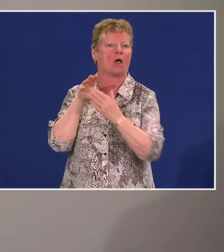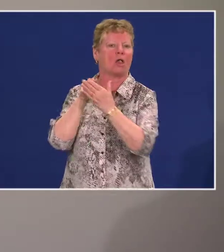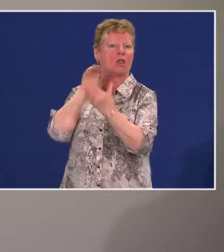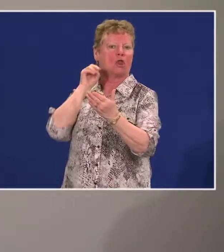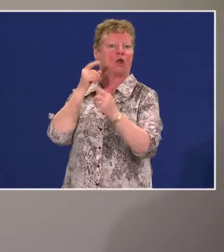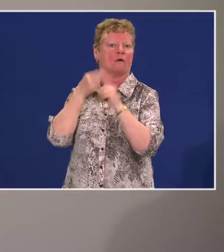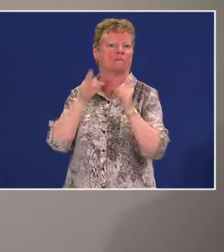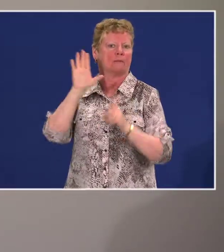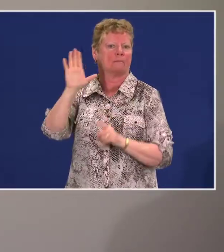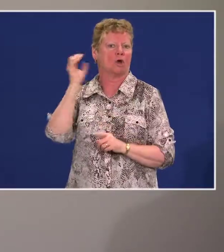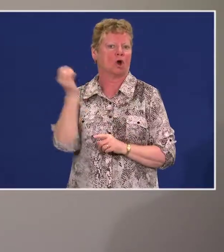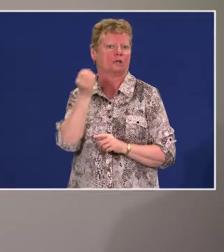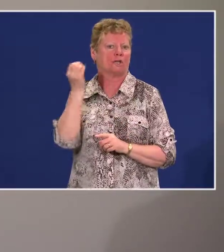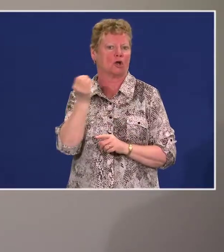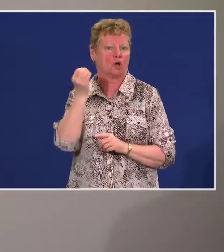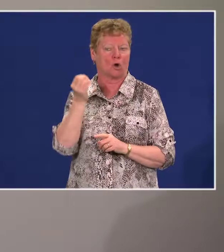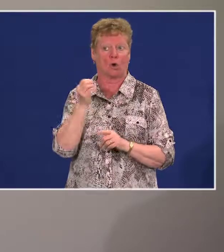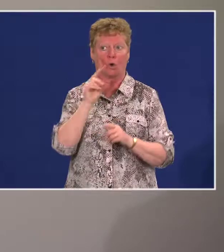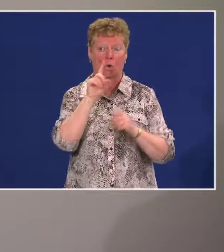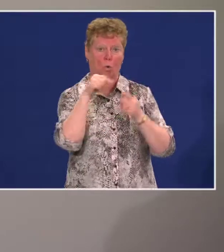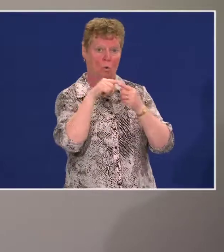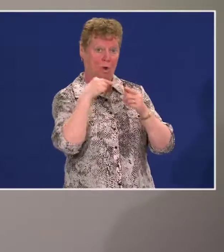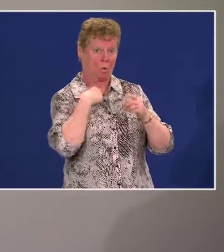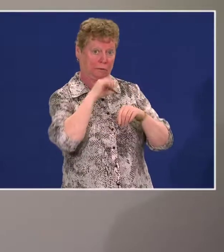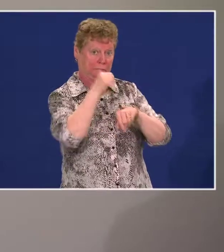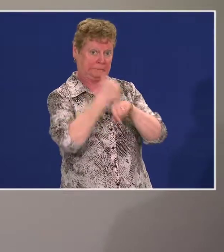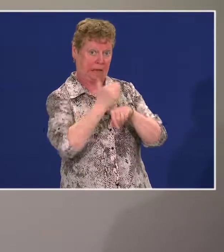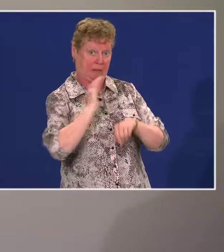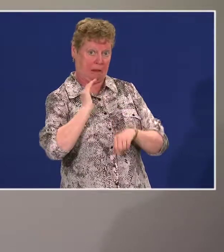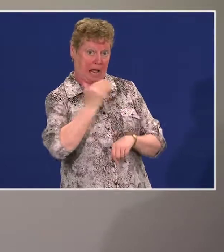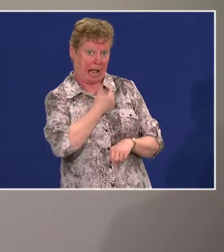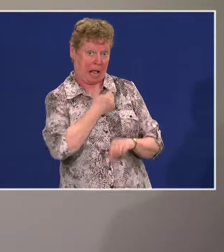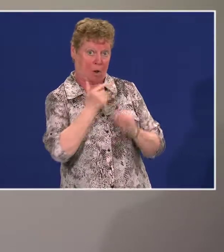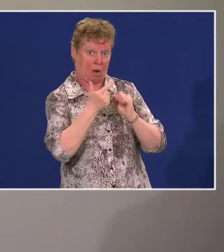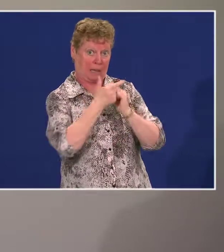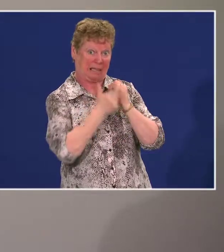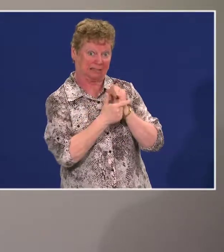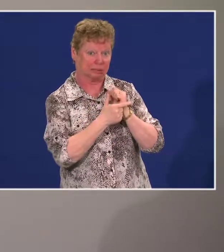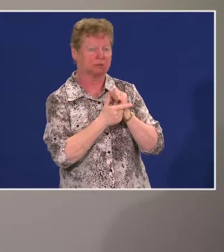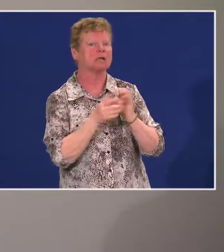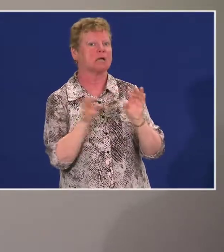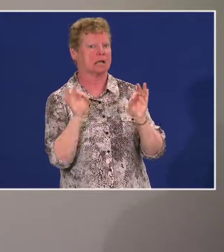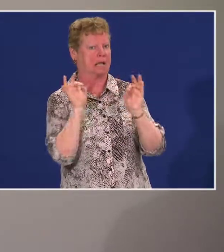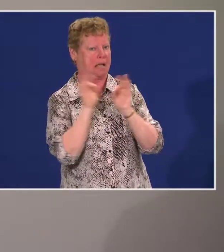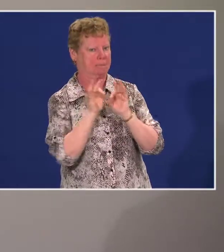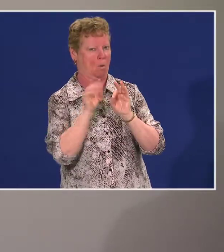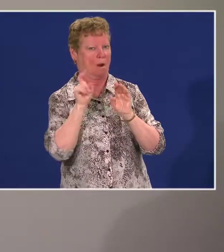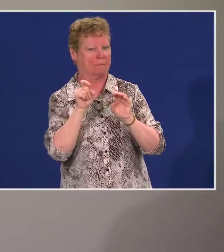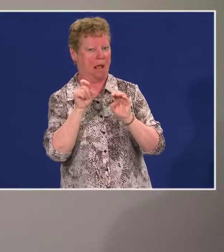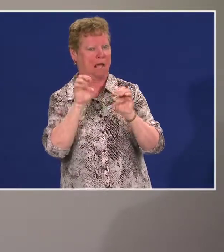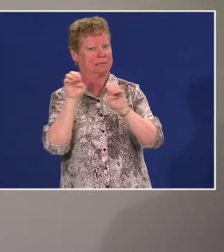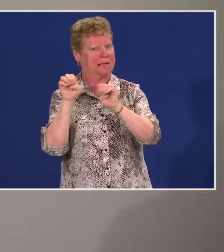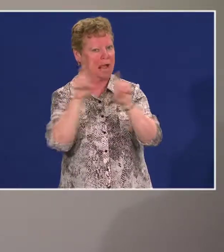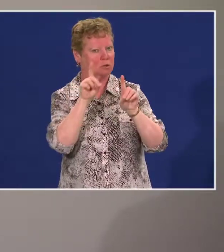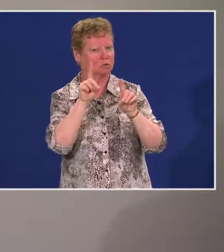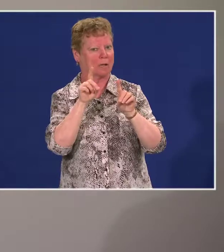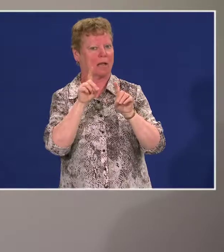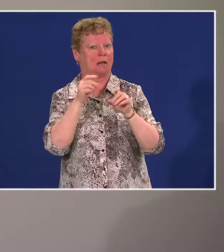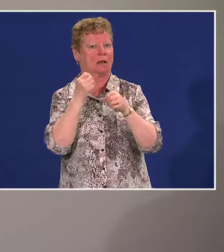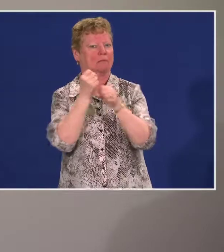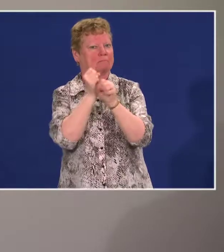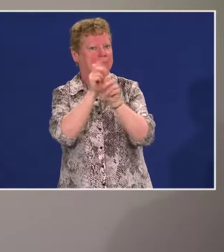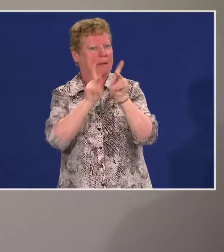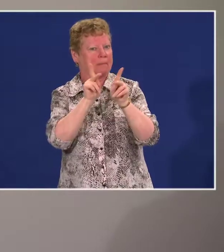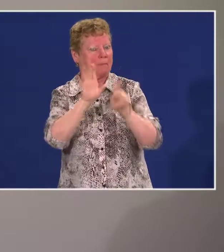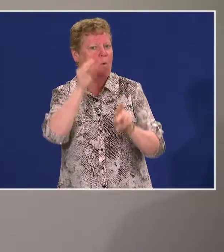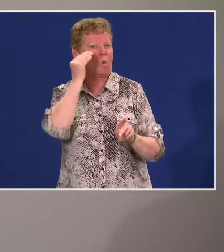make sure that in the drafting of our legislation, that education and awareness is a key component of the work that